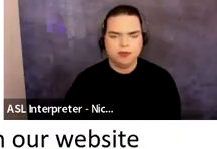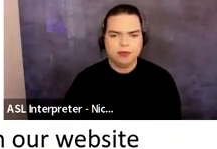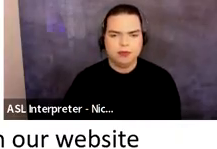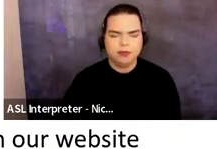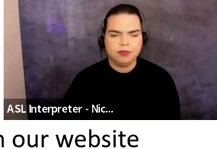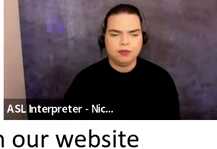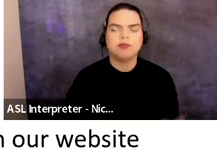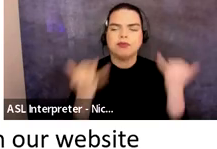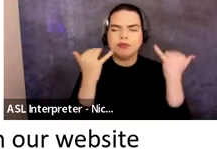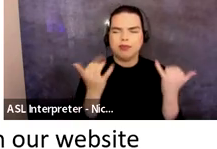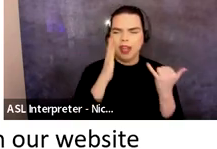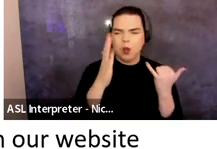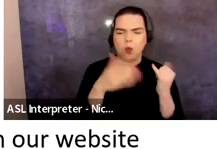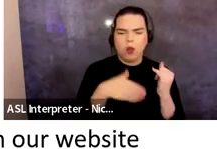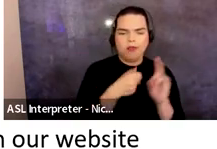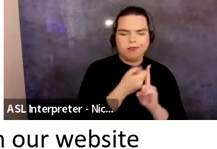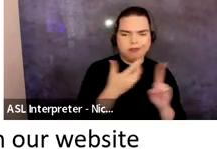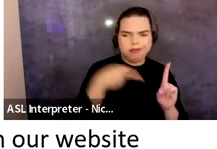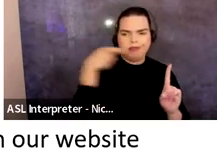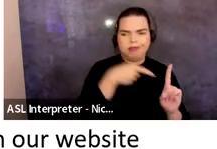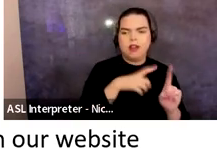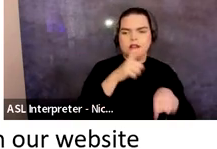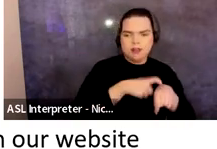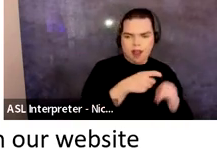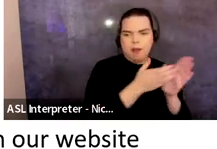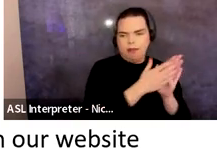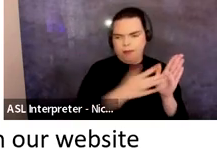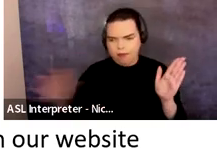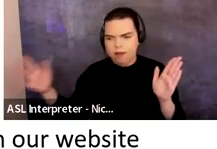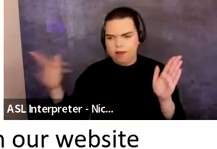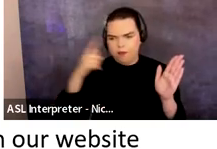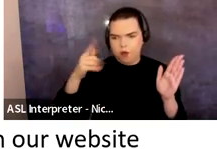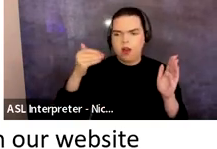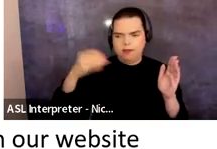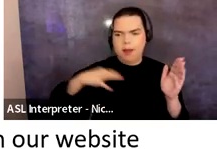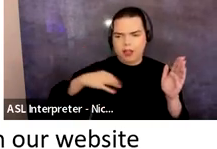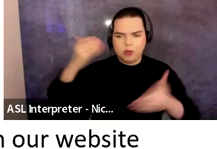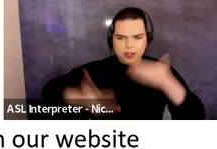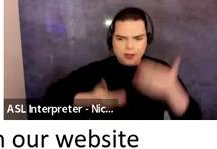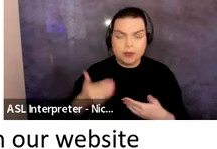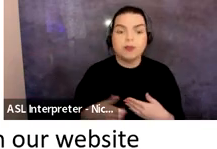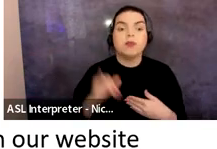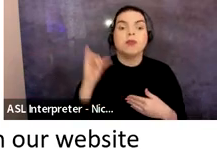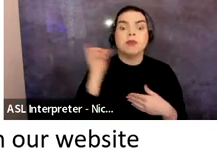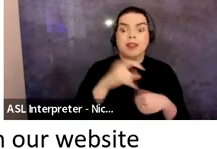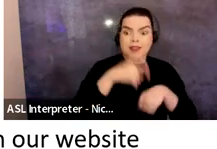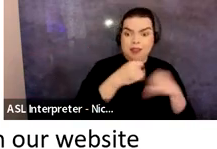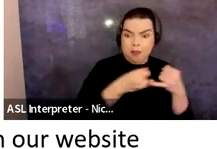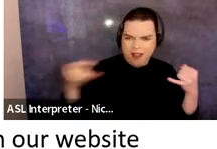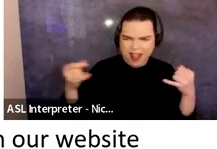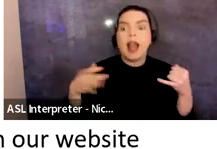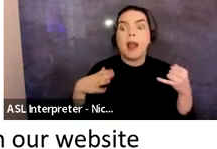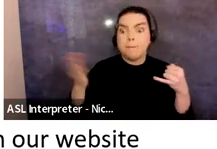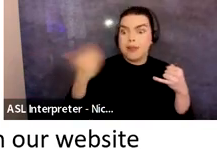The next thing we're going to discuss is our timeline. So the timeline, just acknowledging, has shifted